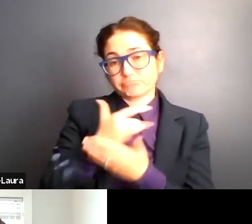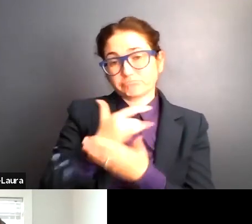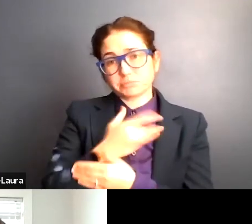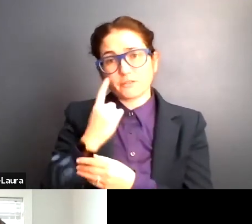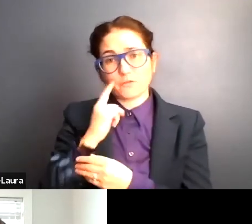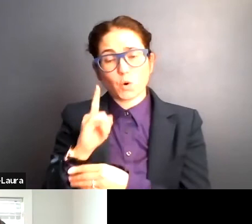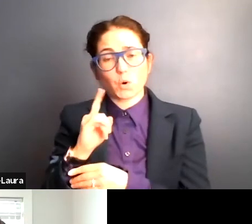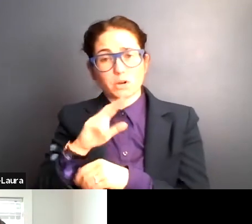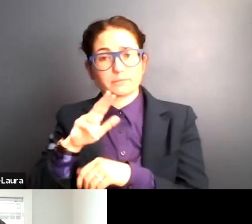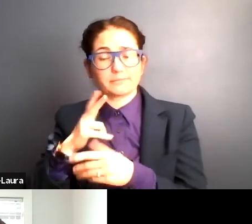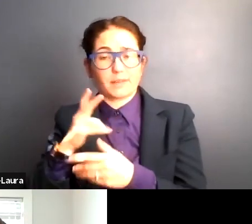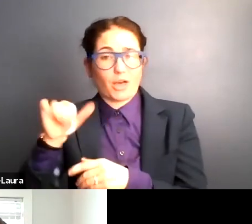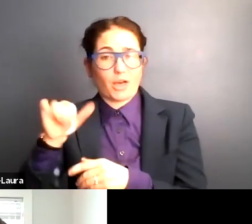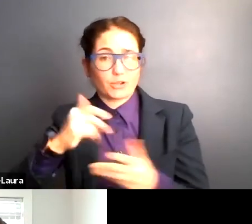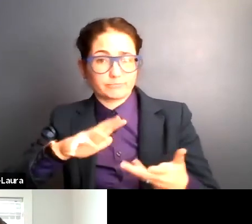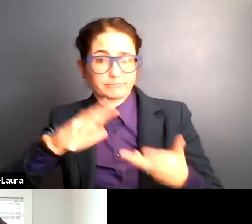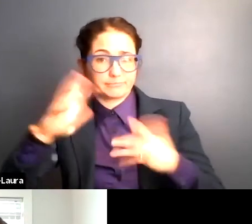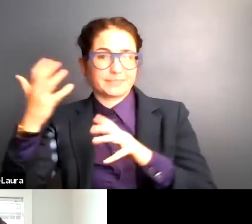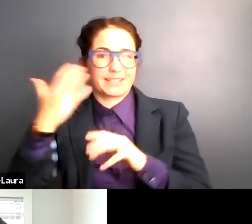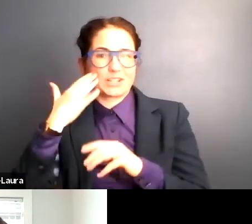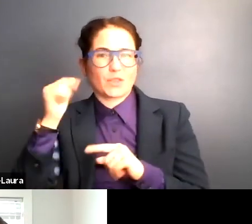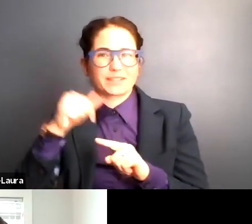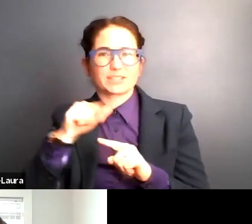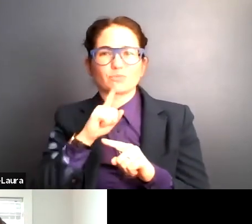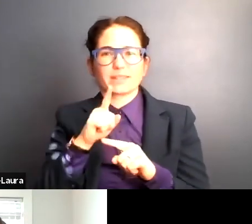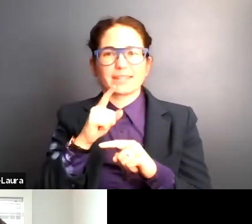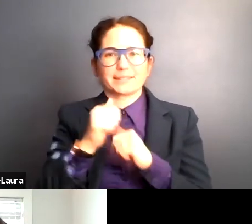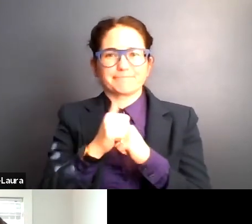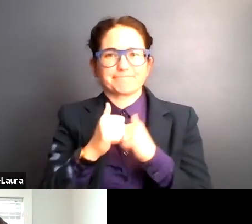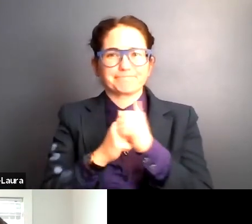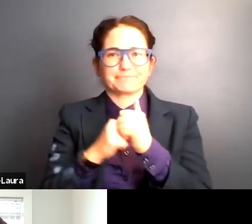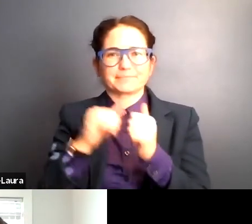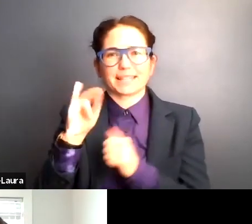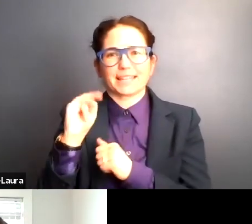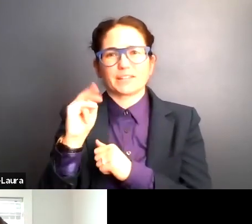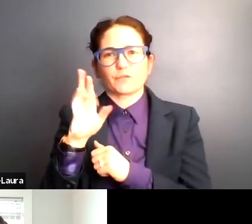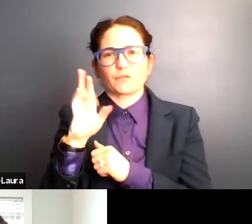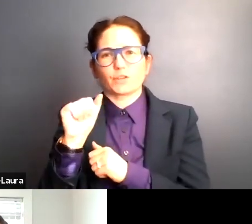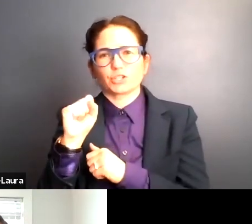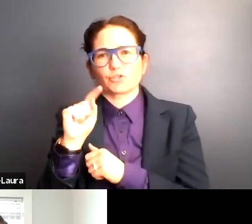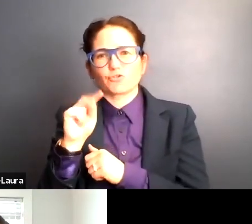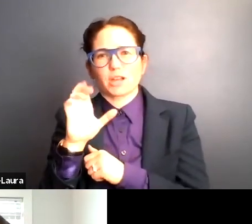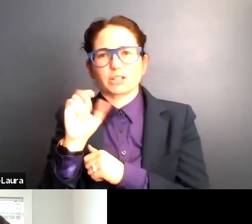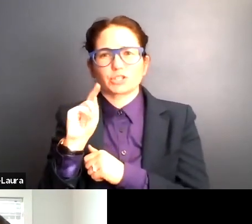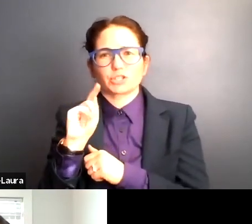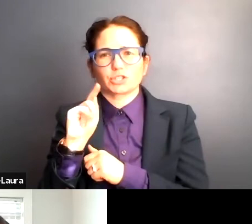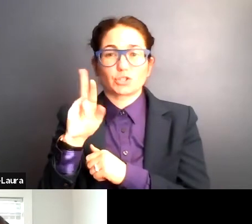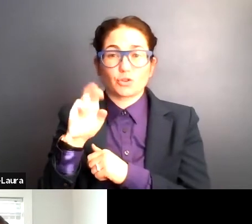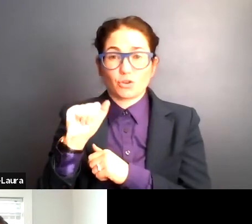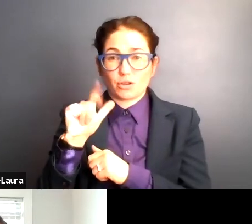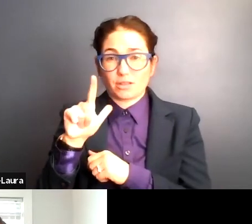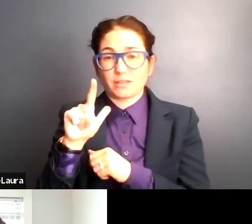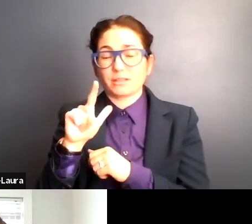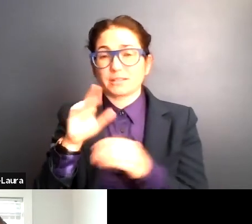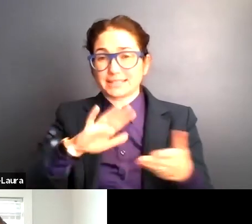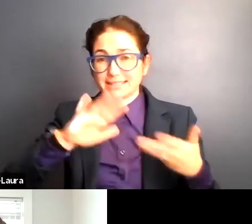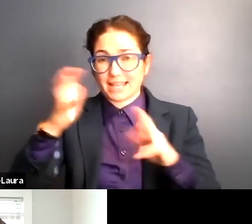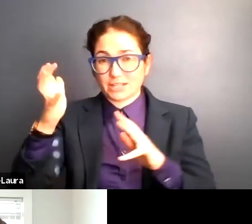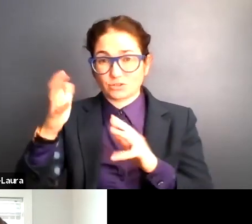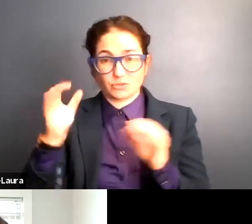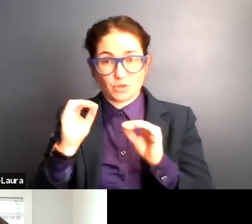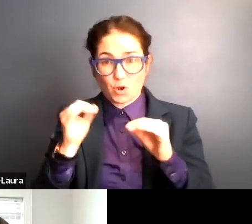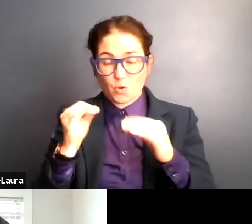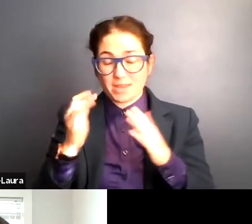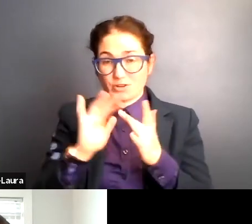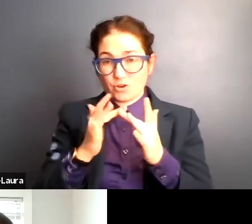I think because this is an infrastructural disaster without having internet, we need to talk about it as it is